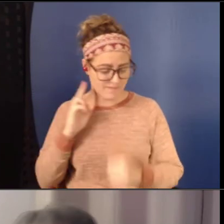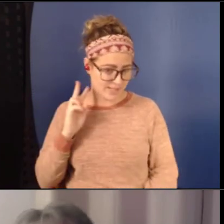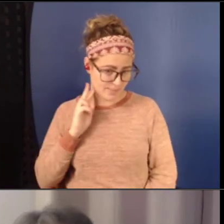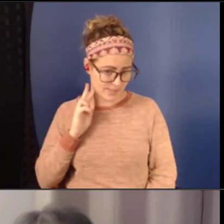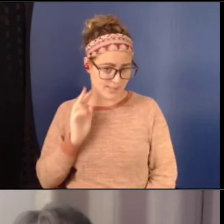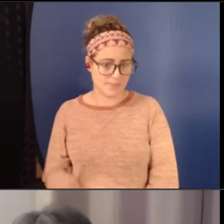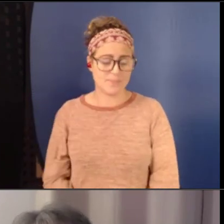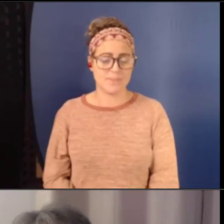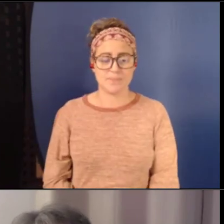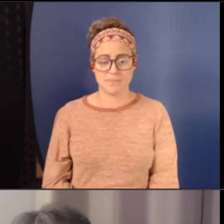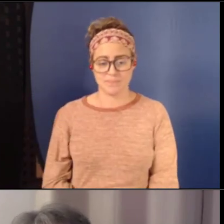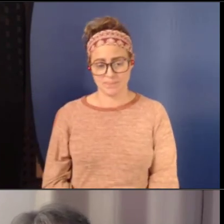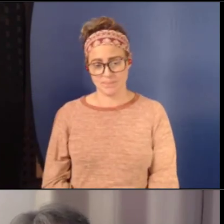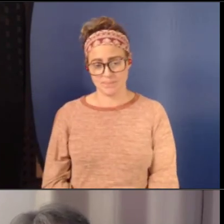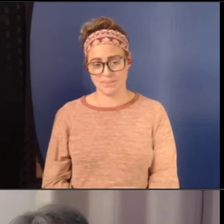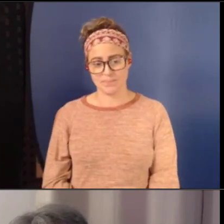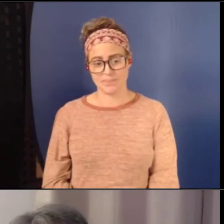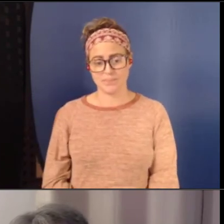like themselves.